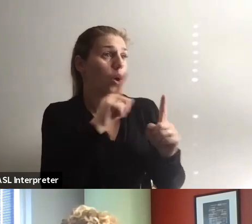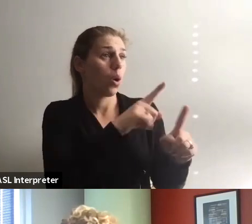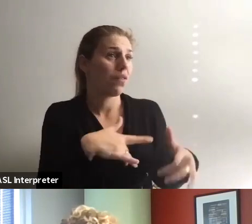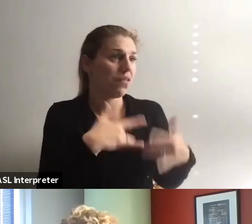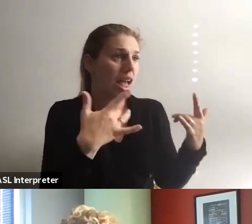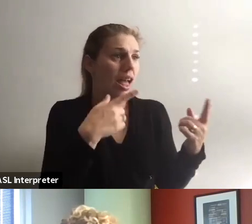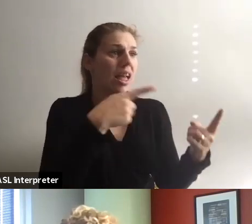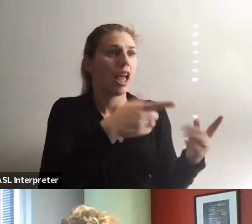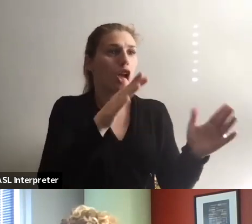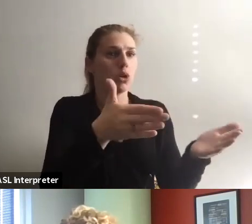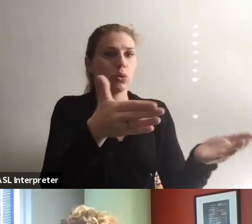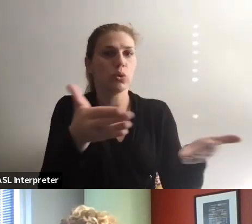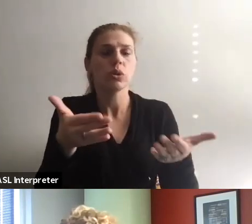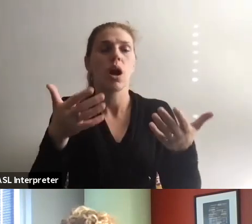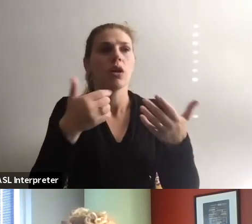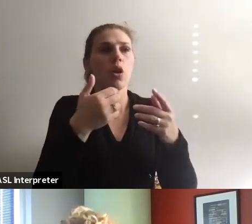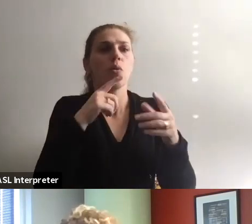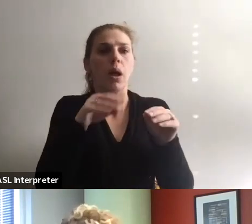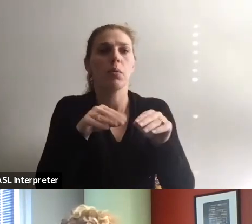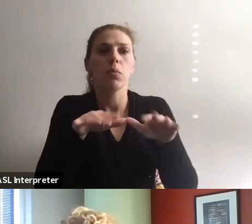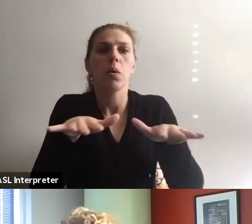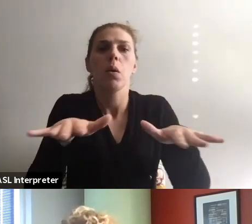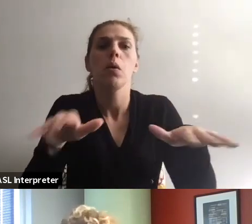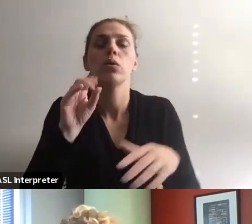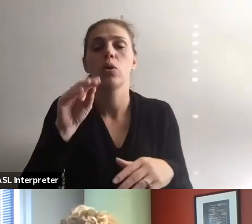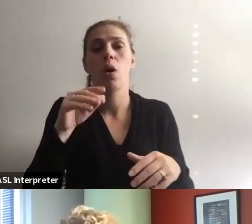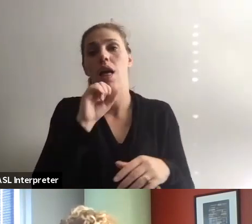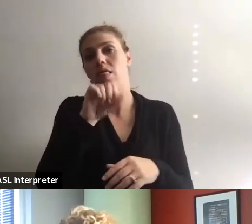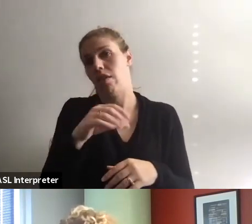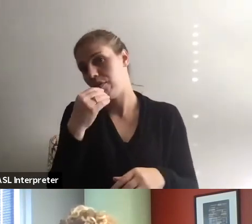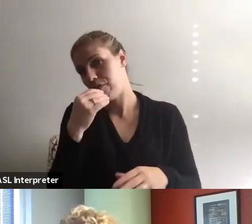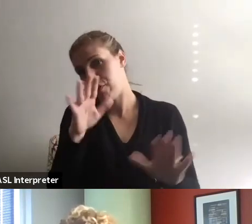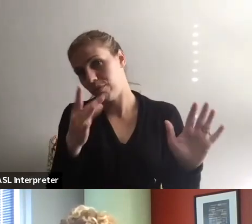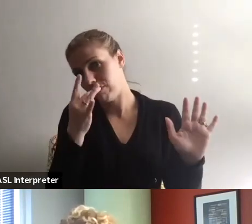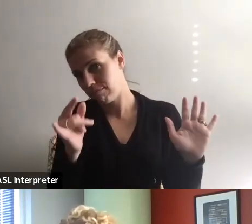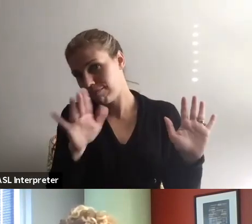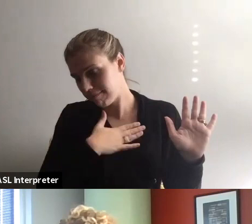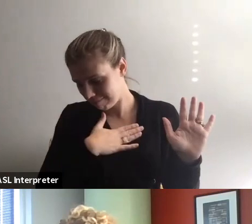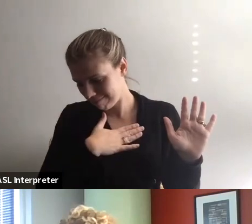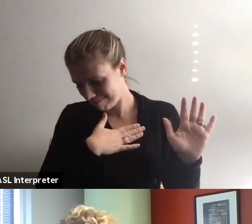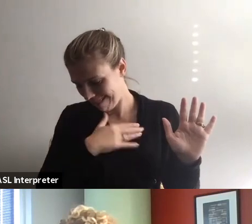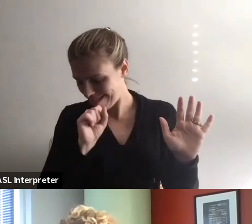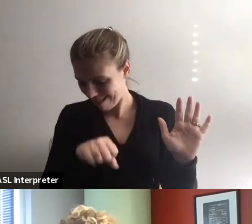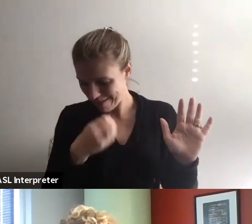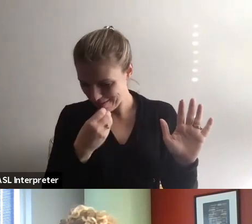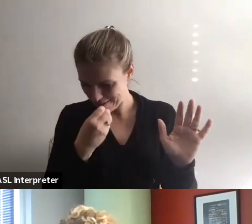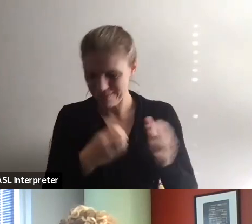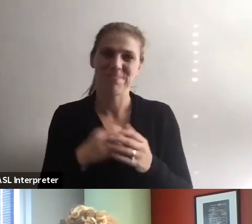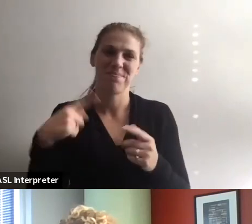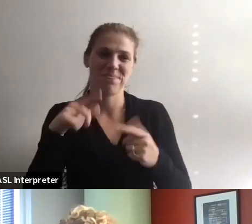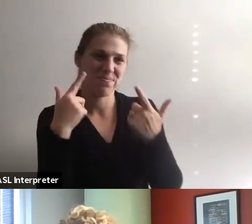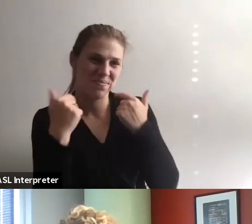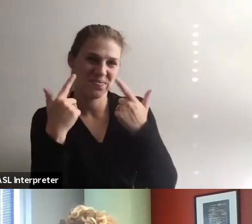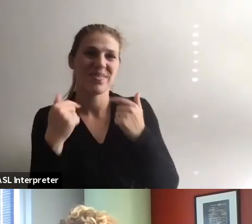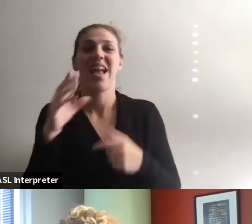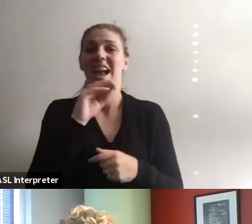and, you know, going to this, of course, uh, loving the food because it's so tasty, all countries. And,